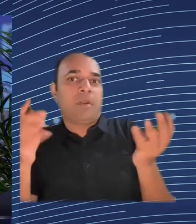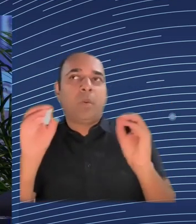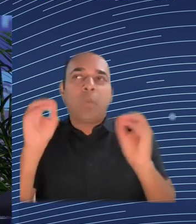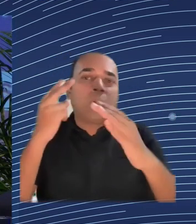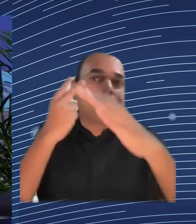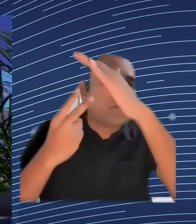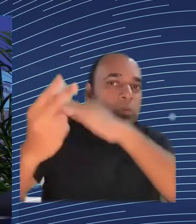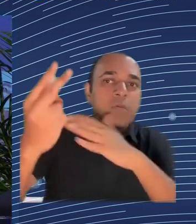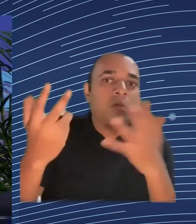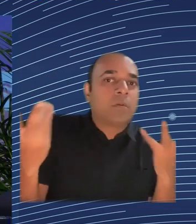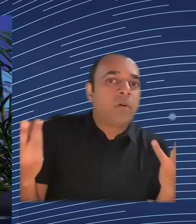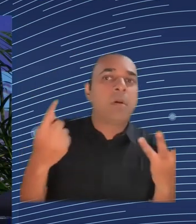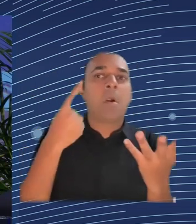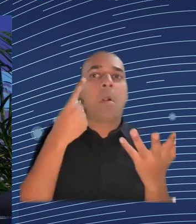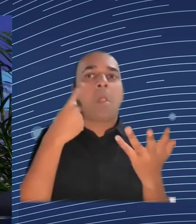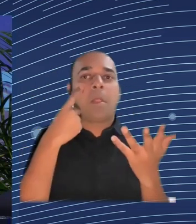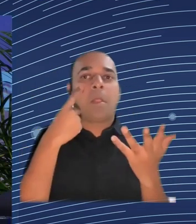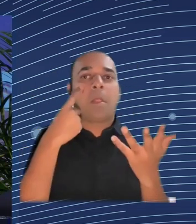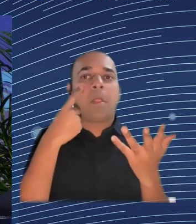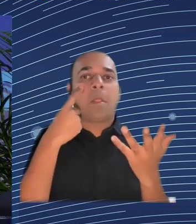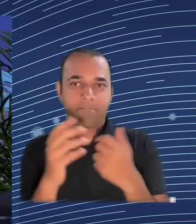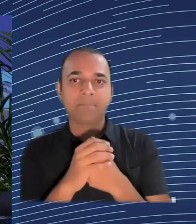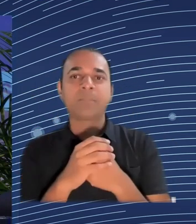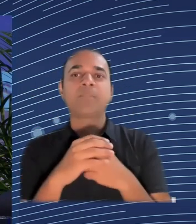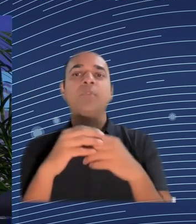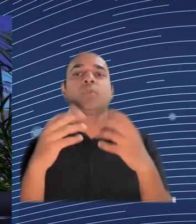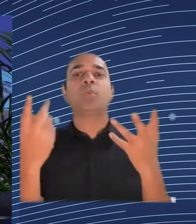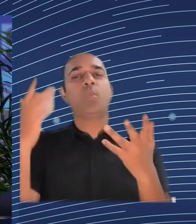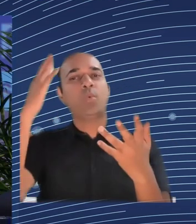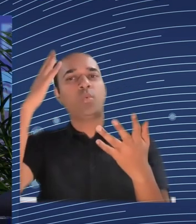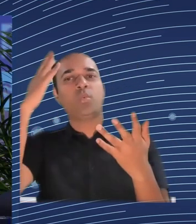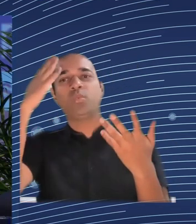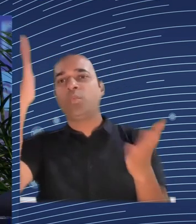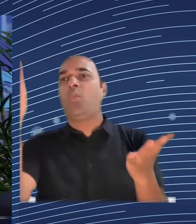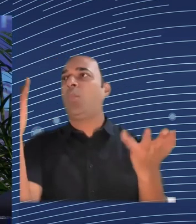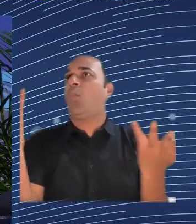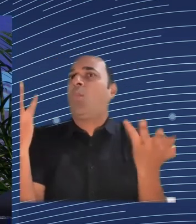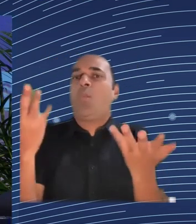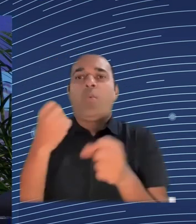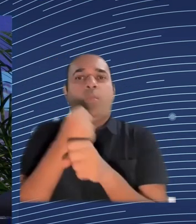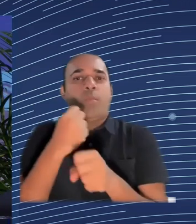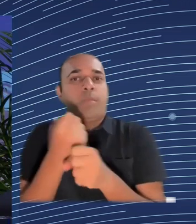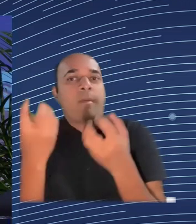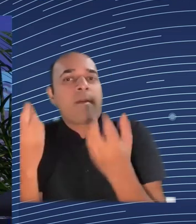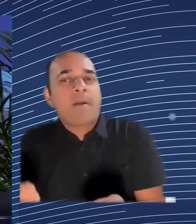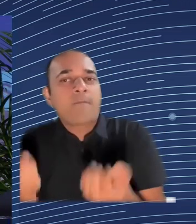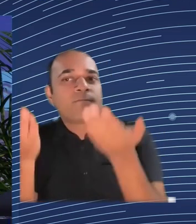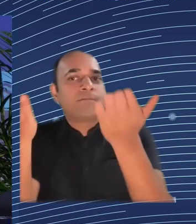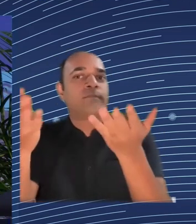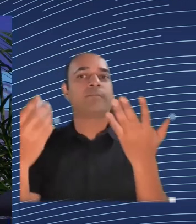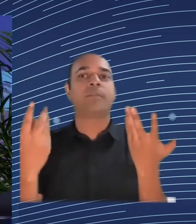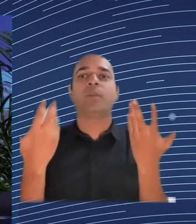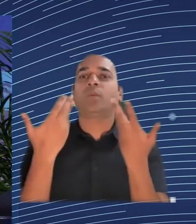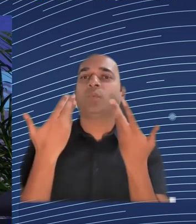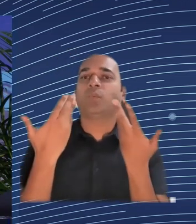that are physically disconnected and people who are digitally disconnected or unable to tap on resources, on